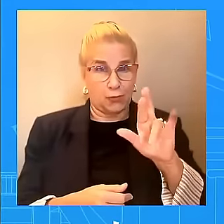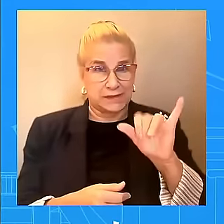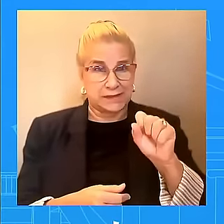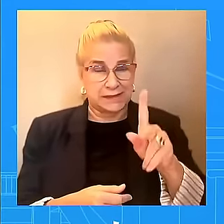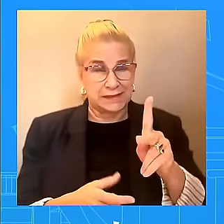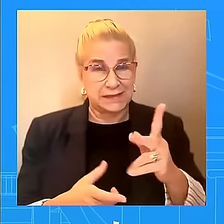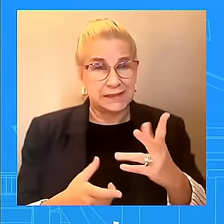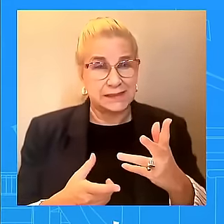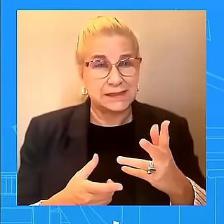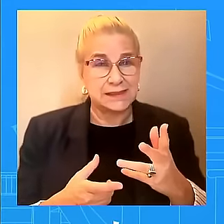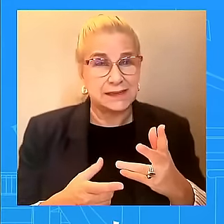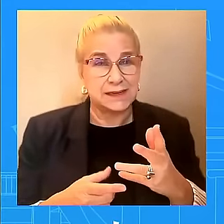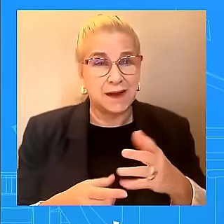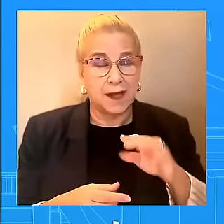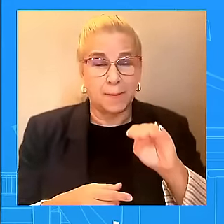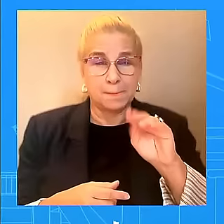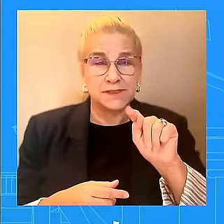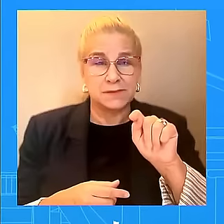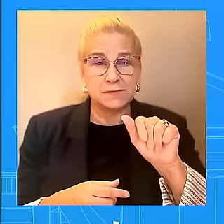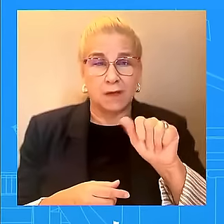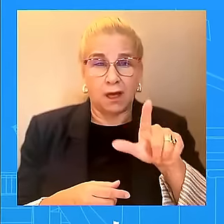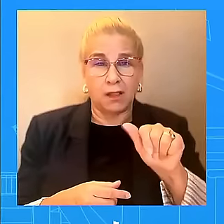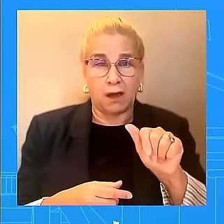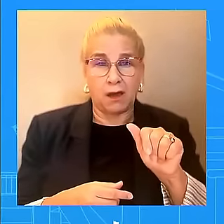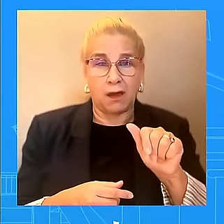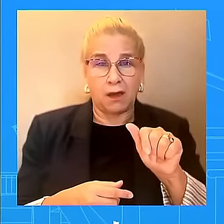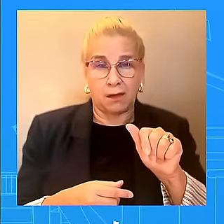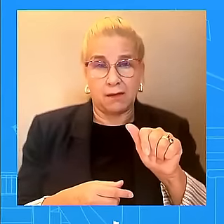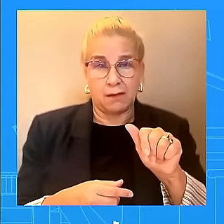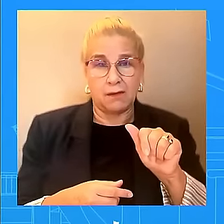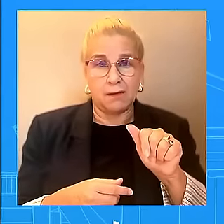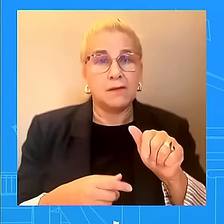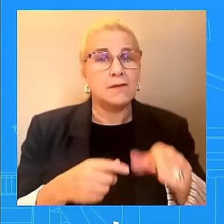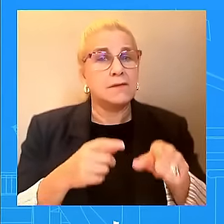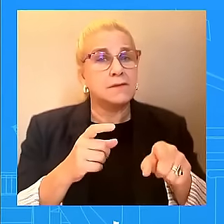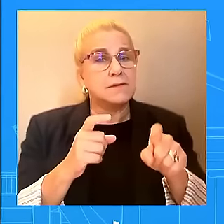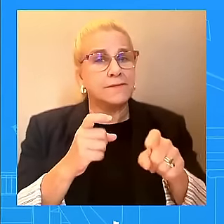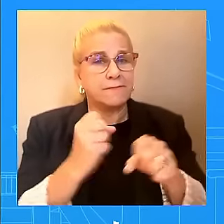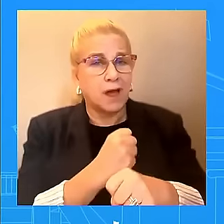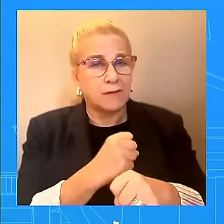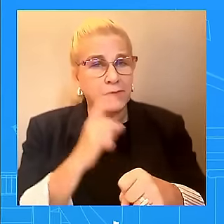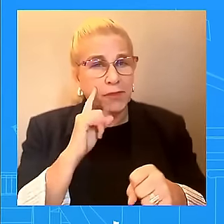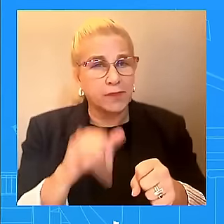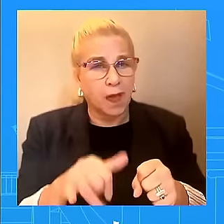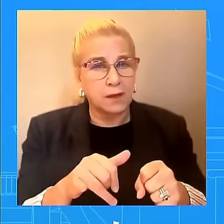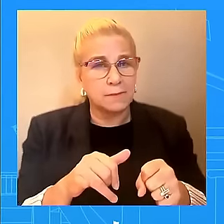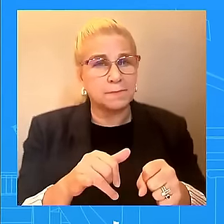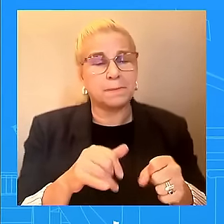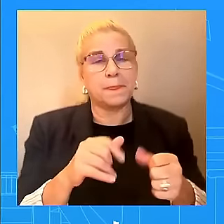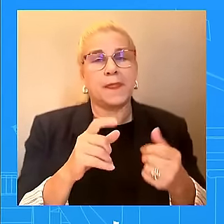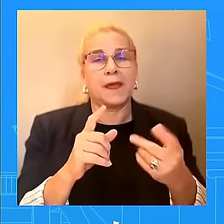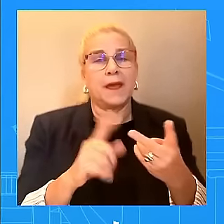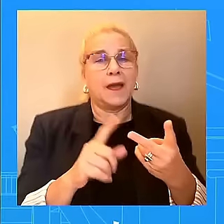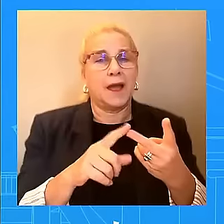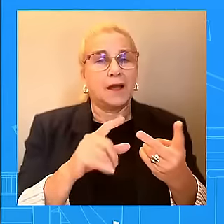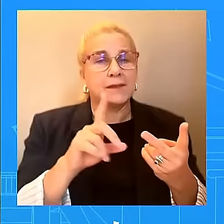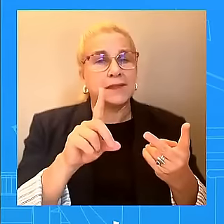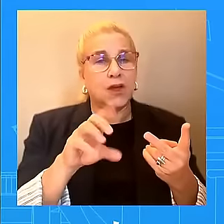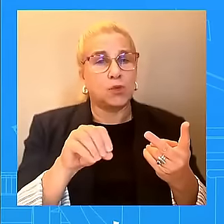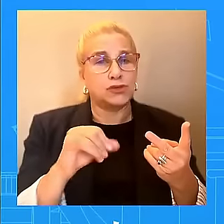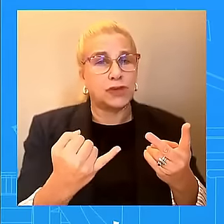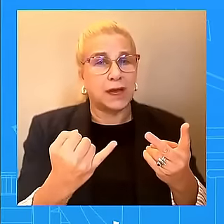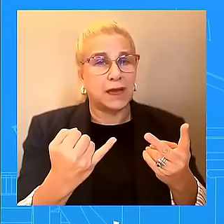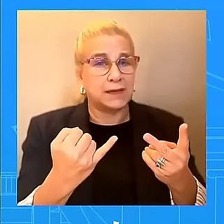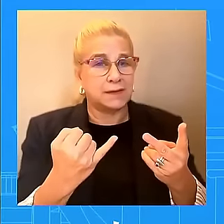measures that the DOJ is using to protect doctors and also women who are looking for that